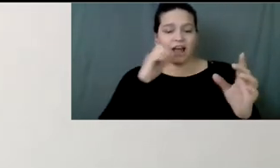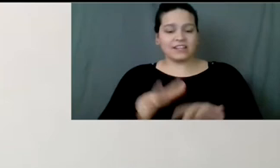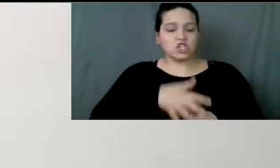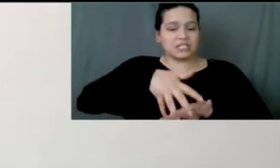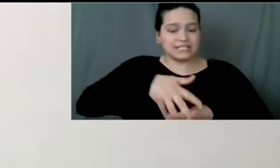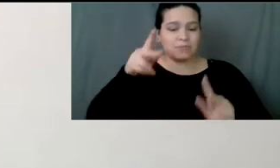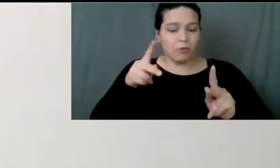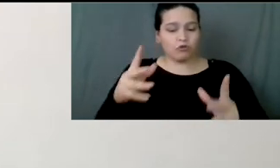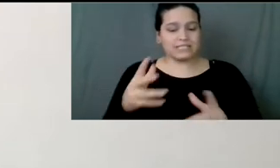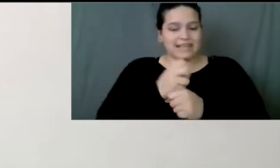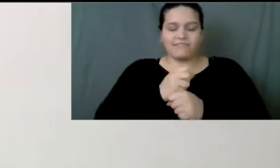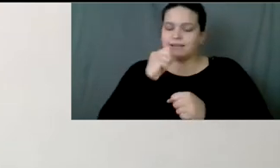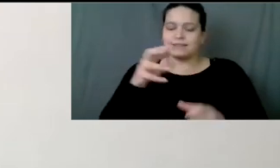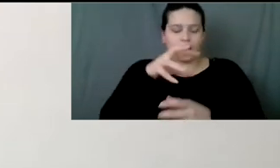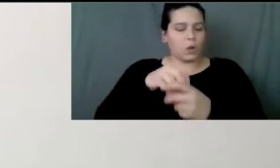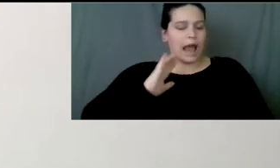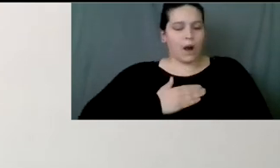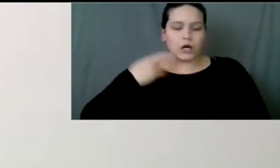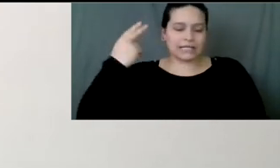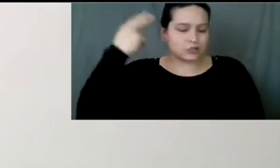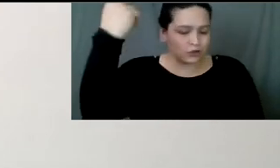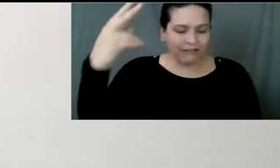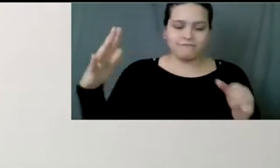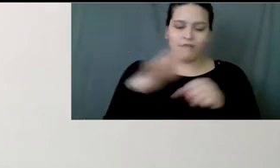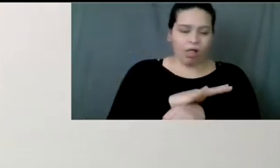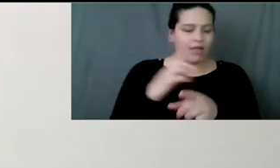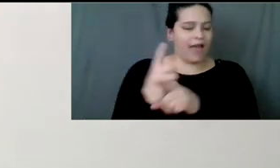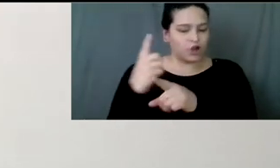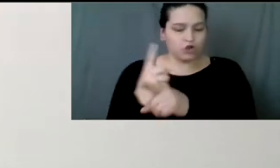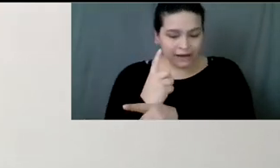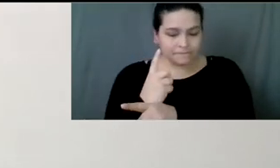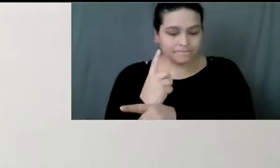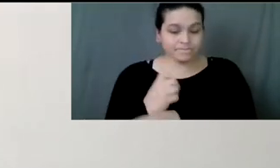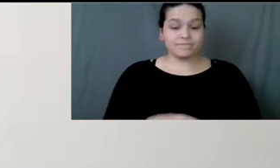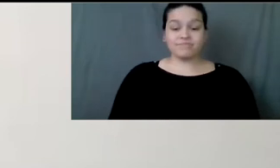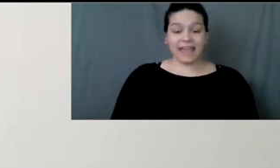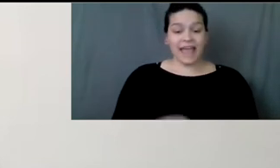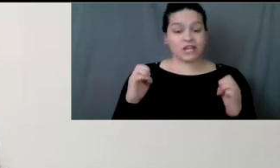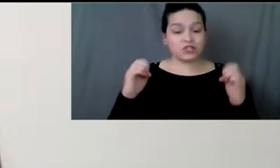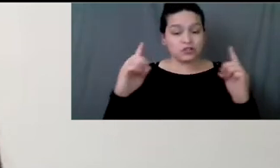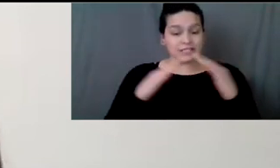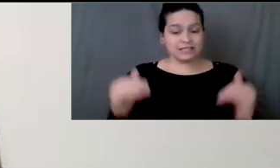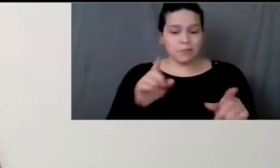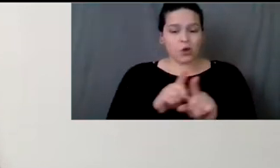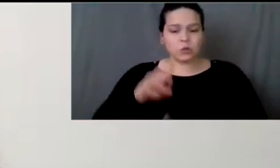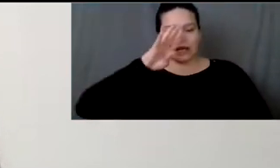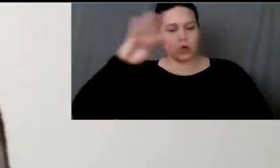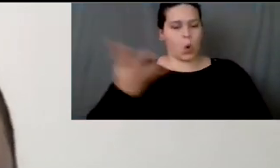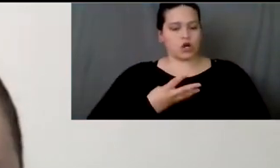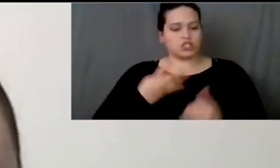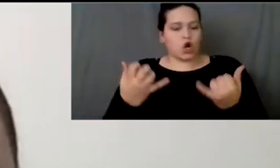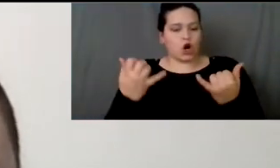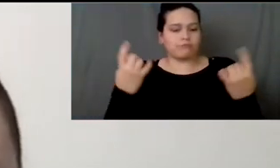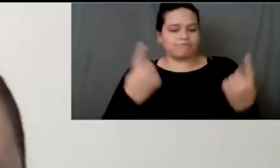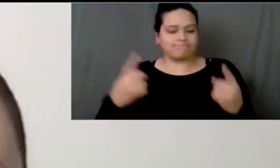R's events and for the future in general. Tsai, would you like to get started and give us a visual